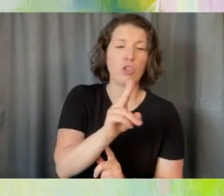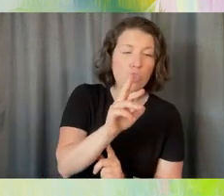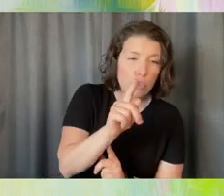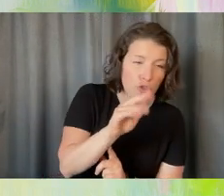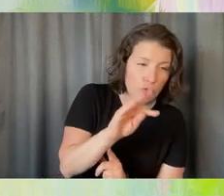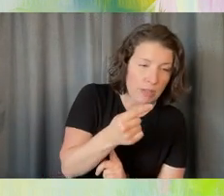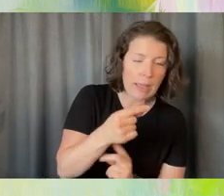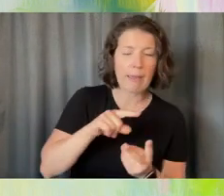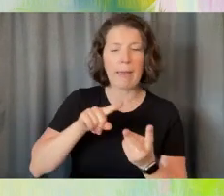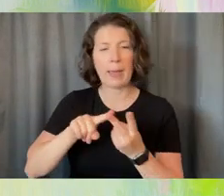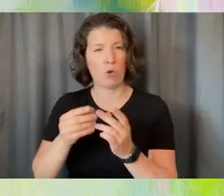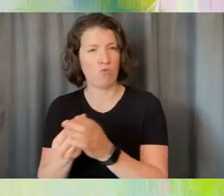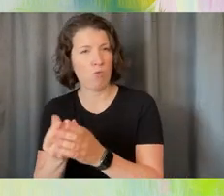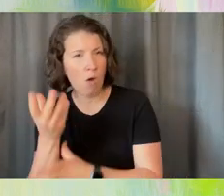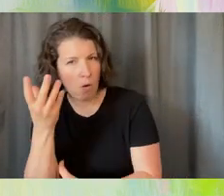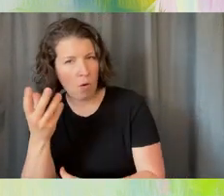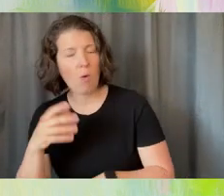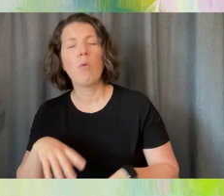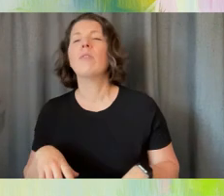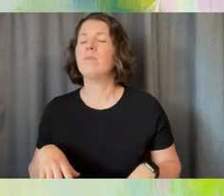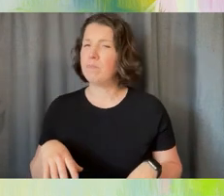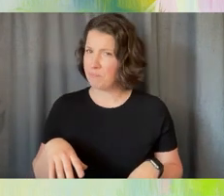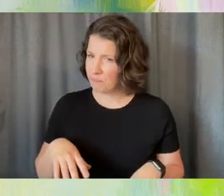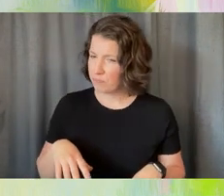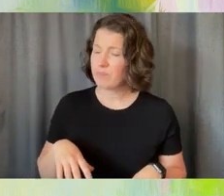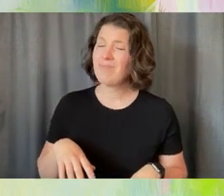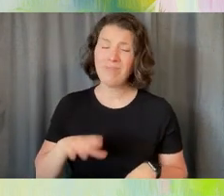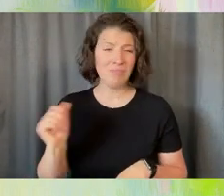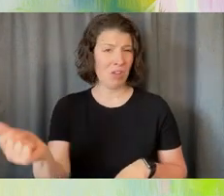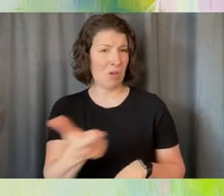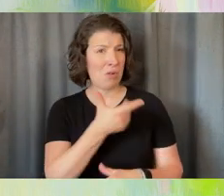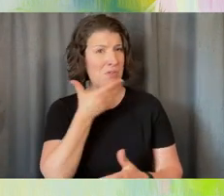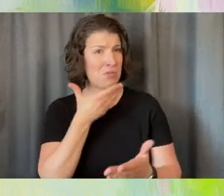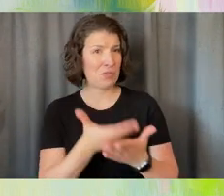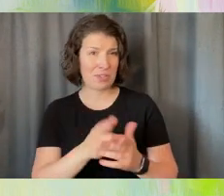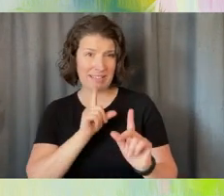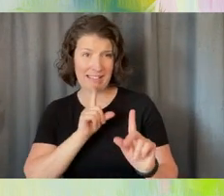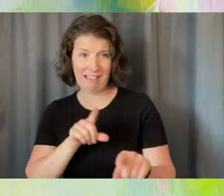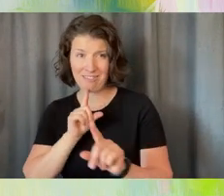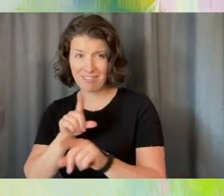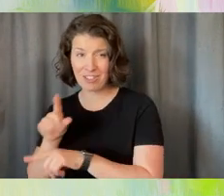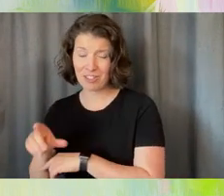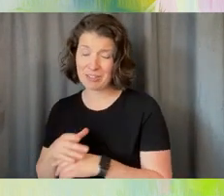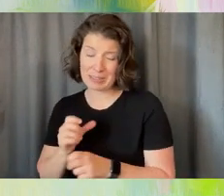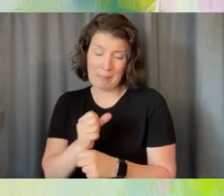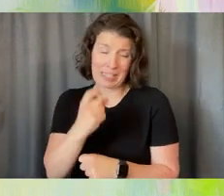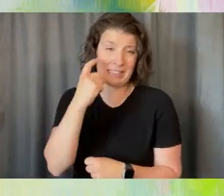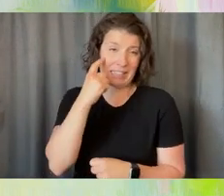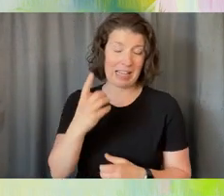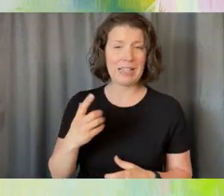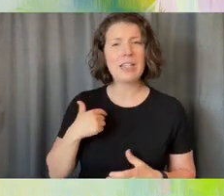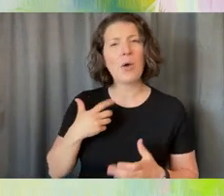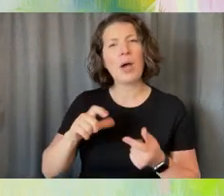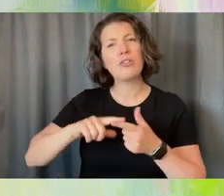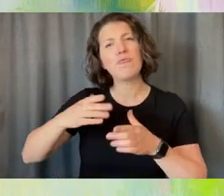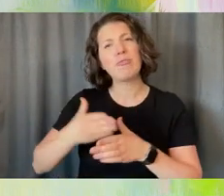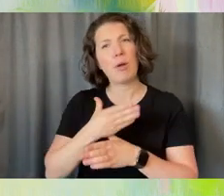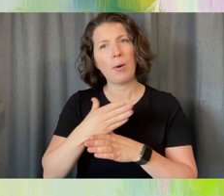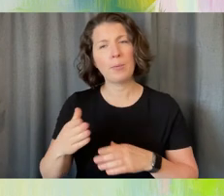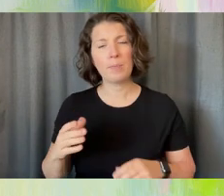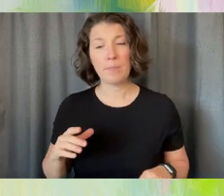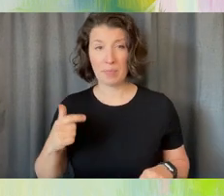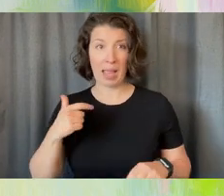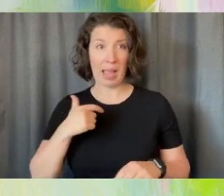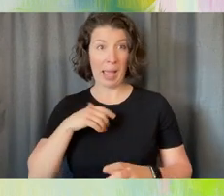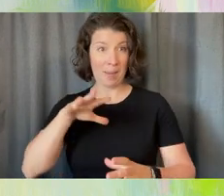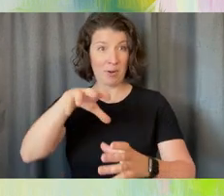All good answers. Yeah. And it makes a lot of sense. I just wanted to share that I participated